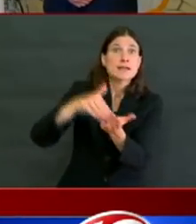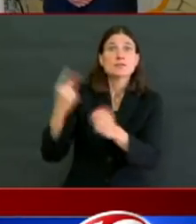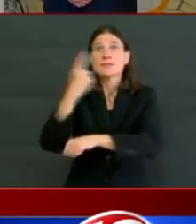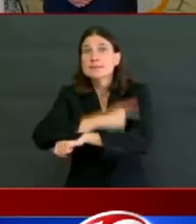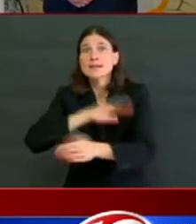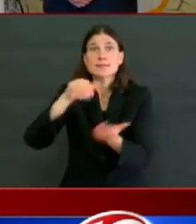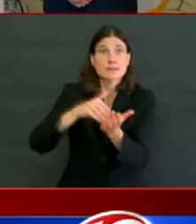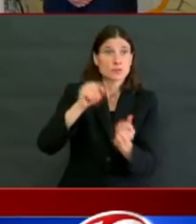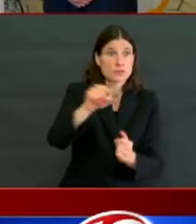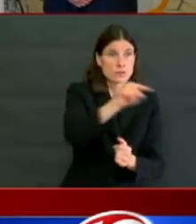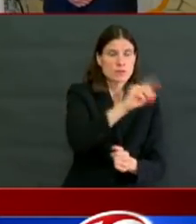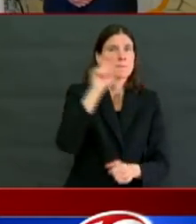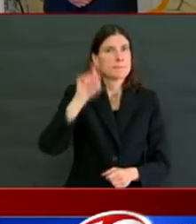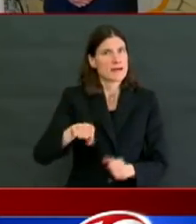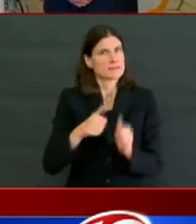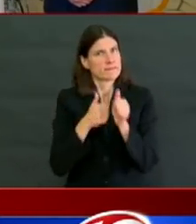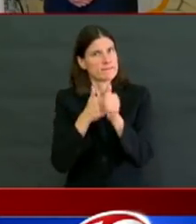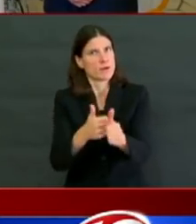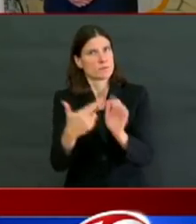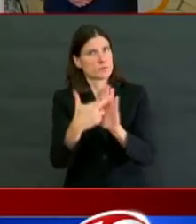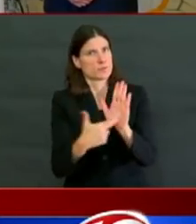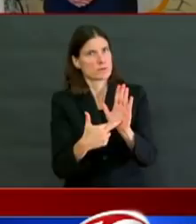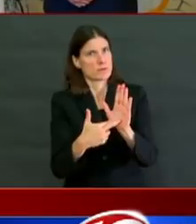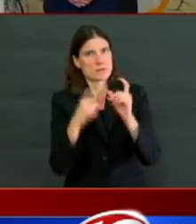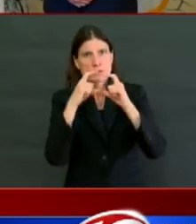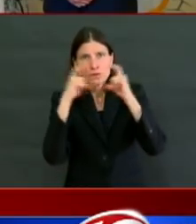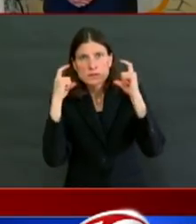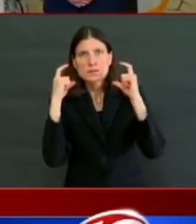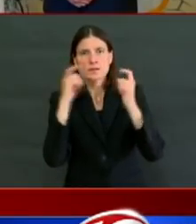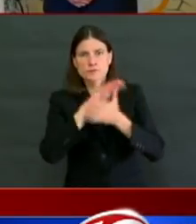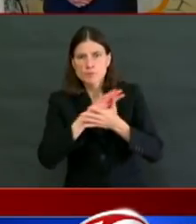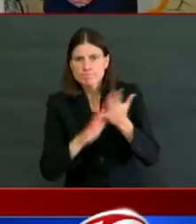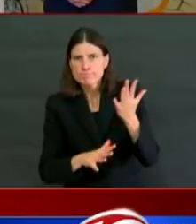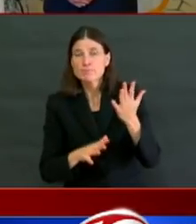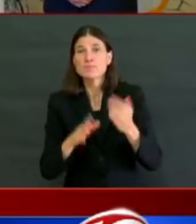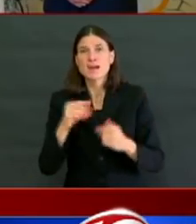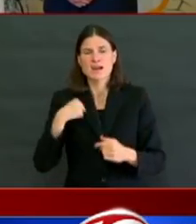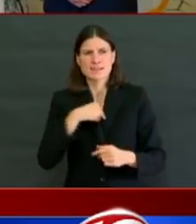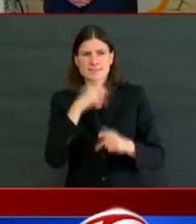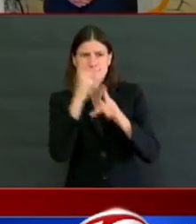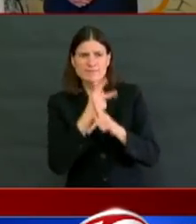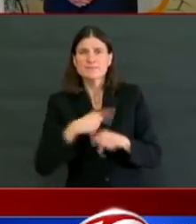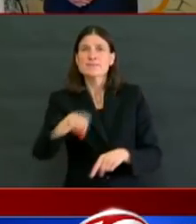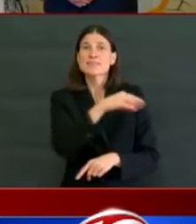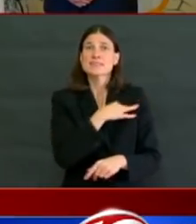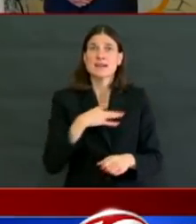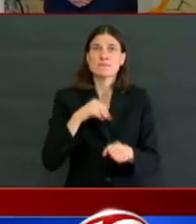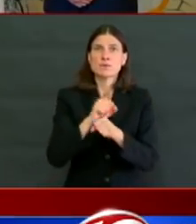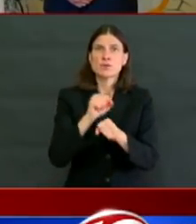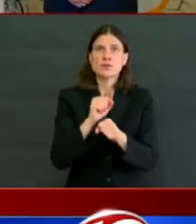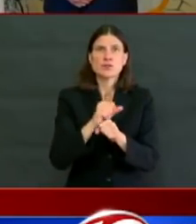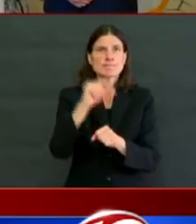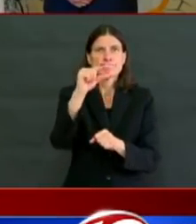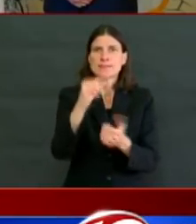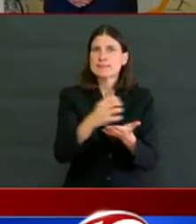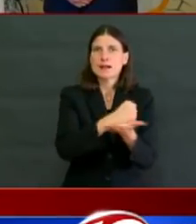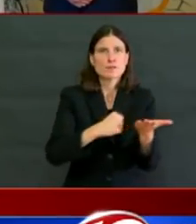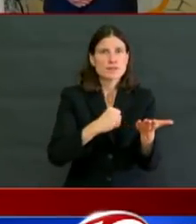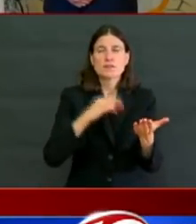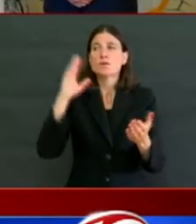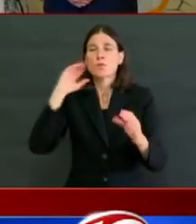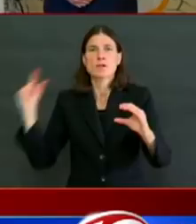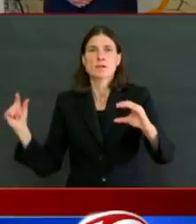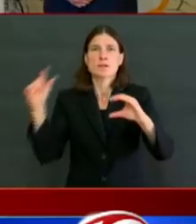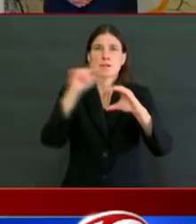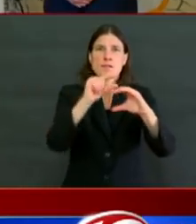this and to make sure they have the resources they need to keep your kids safe, we're going to be temporarily raising the